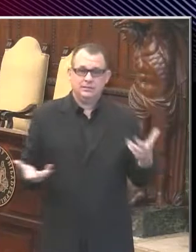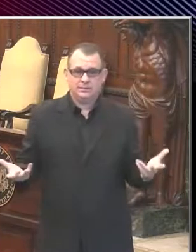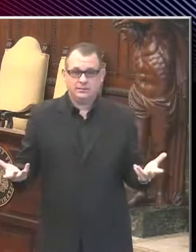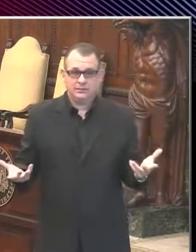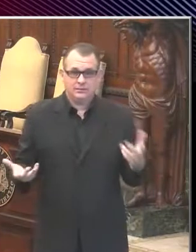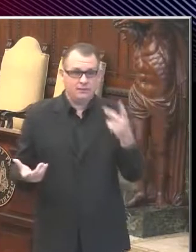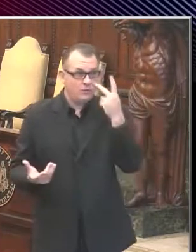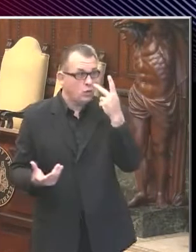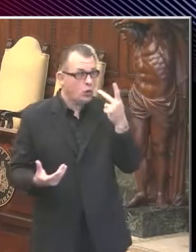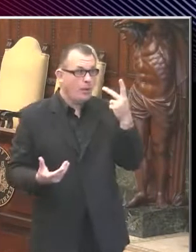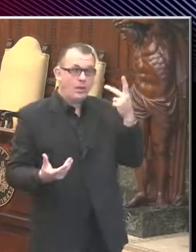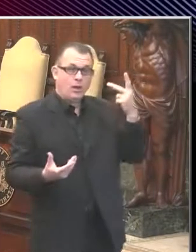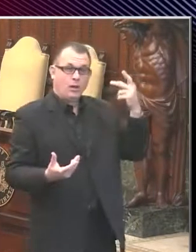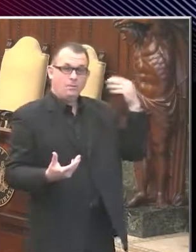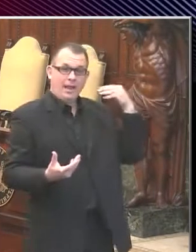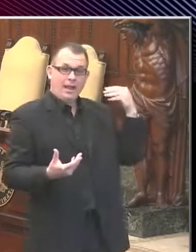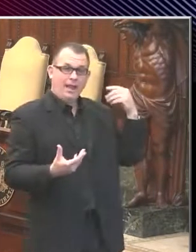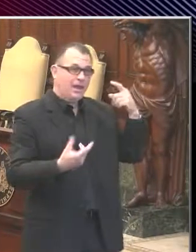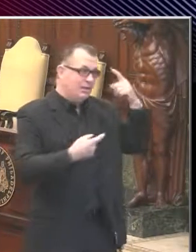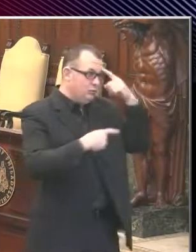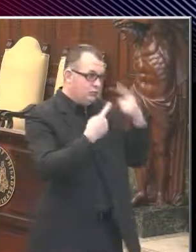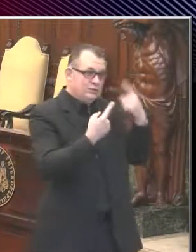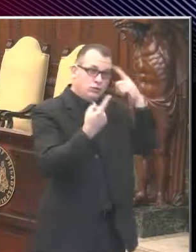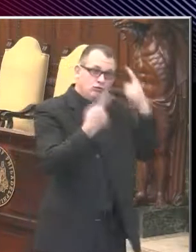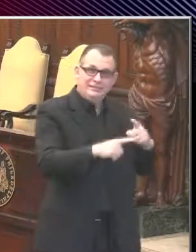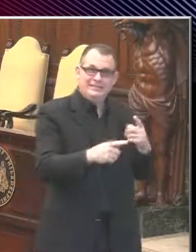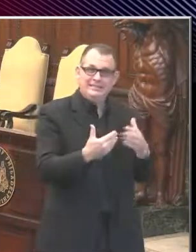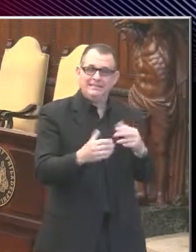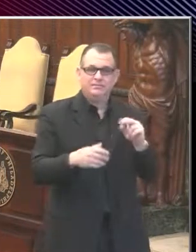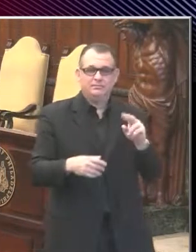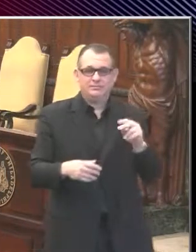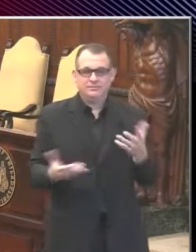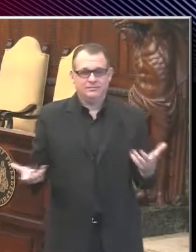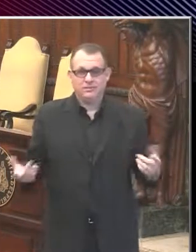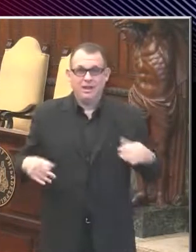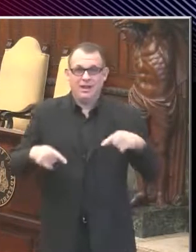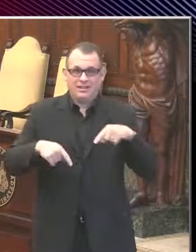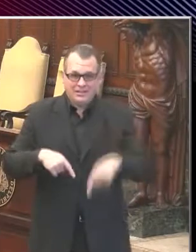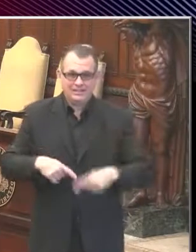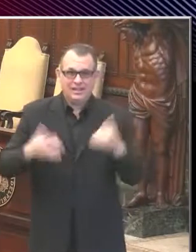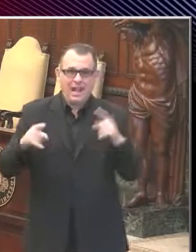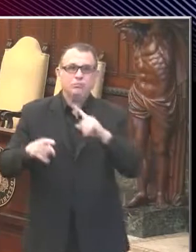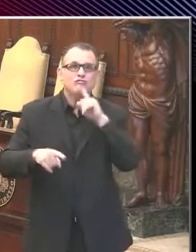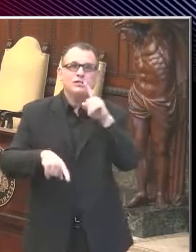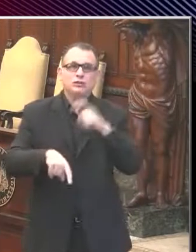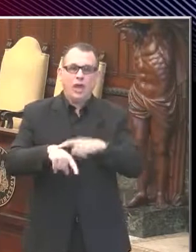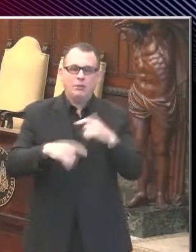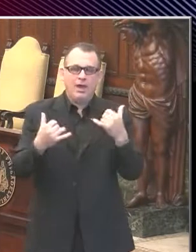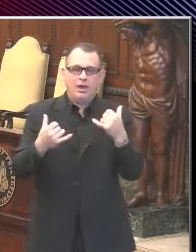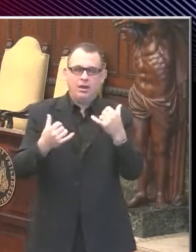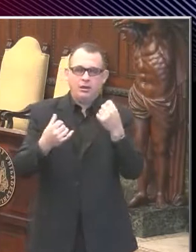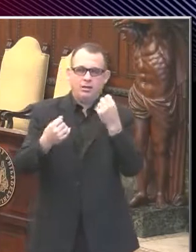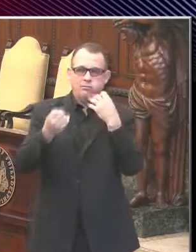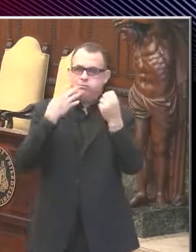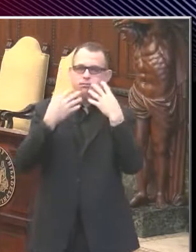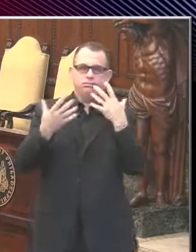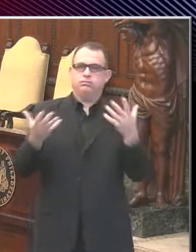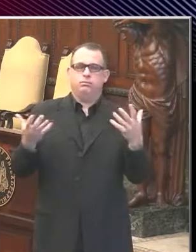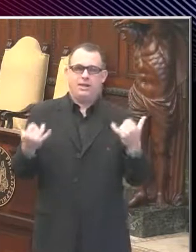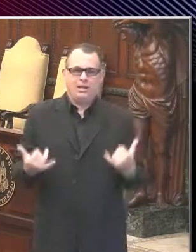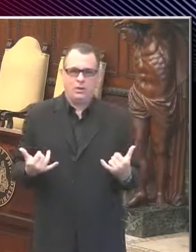spot on a Monday morning. But this information was coming at us in real time. We were in the emergency command center.